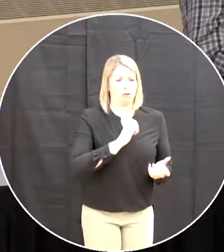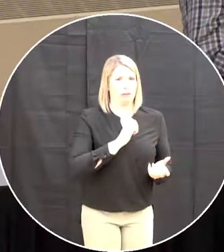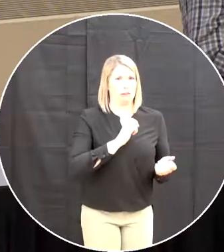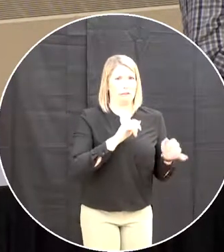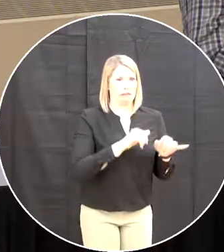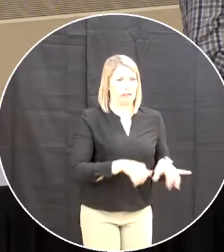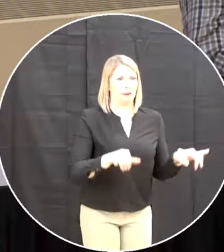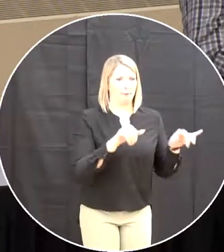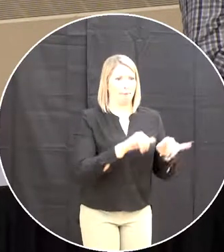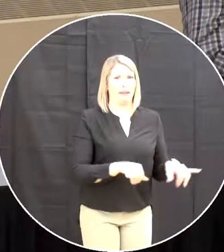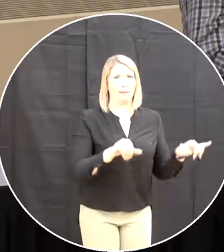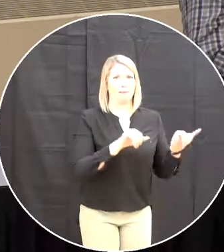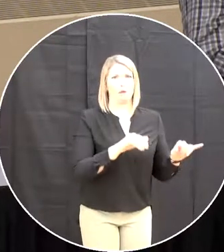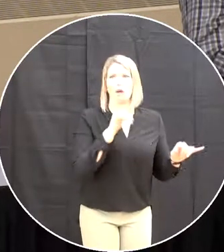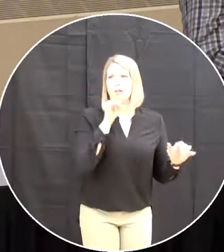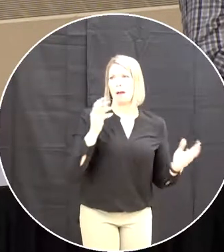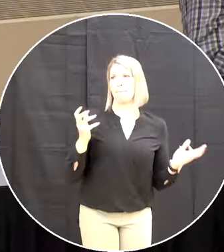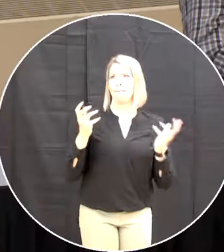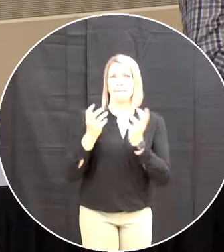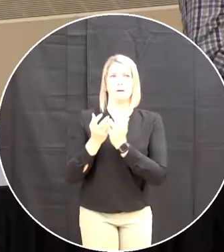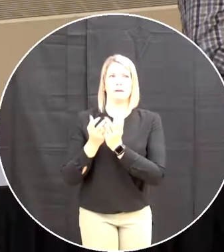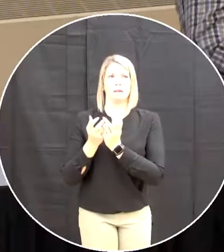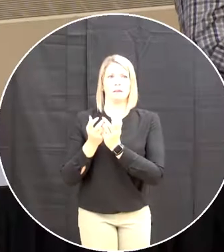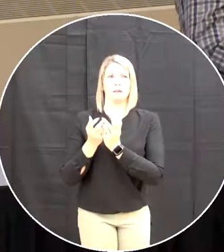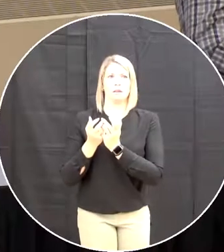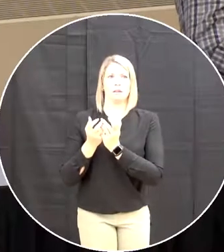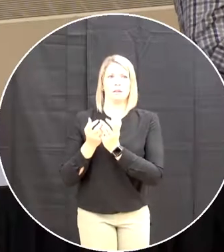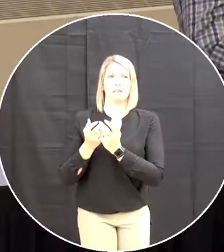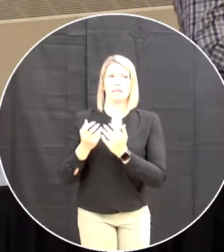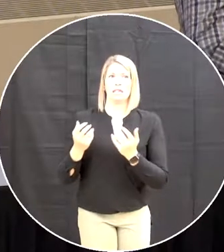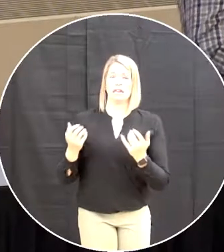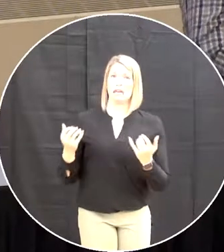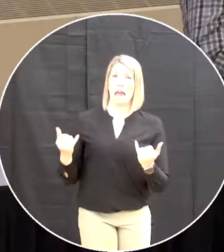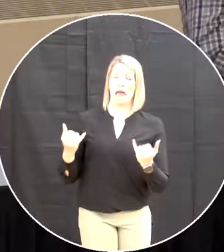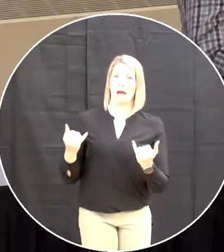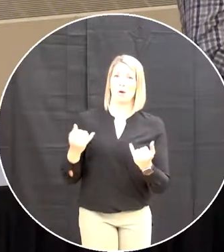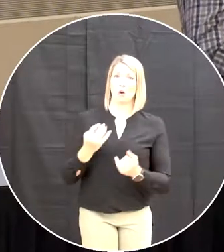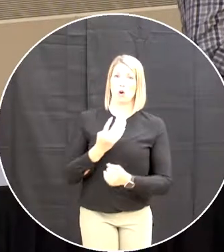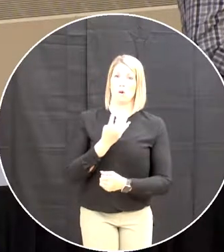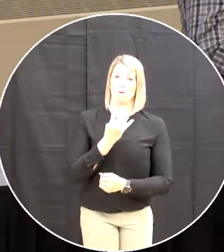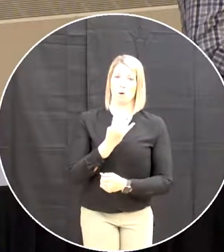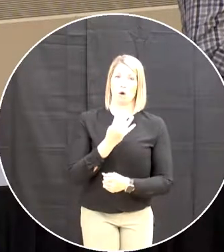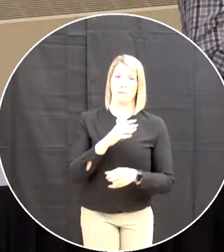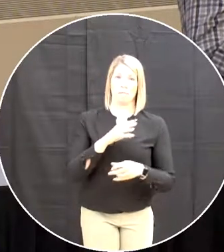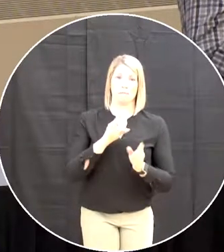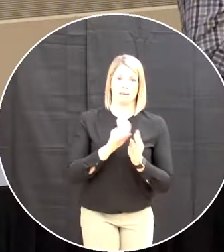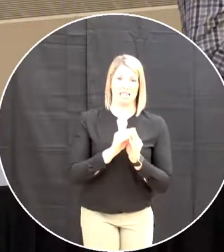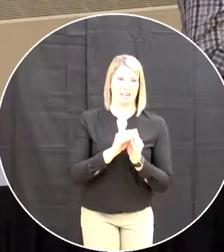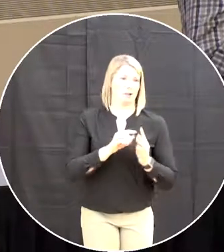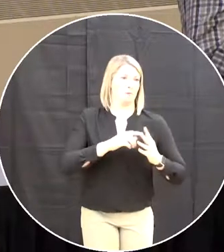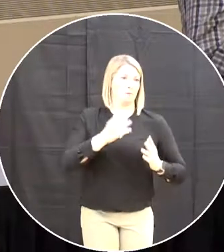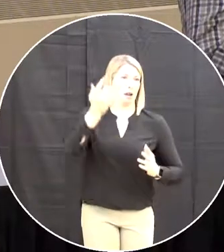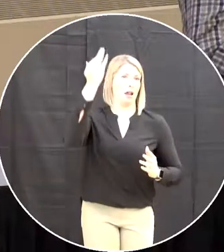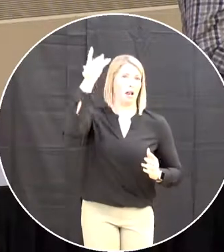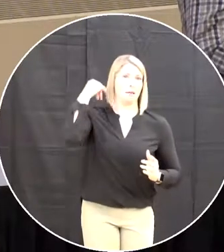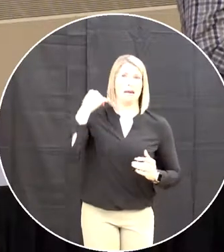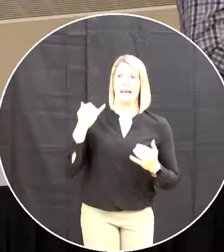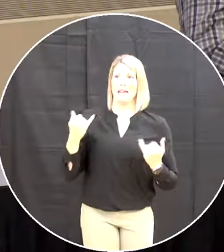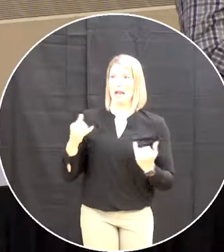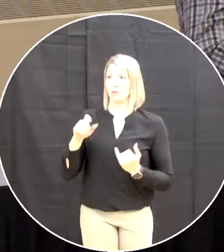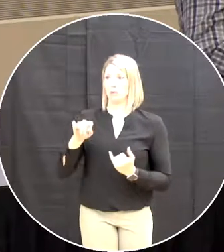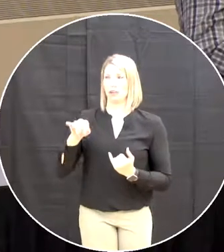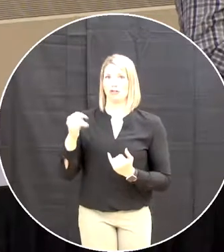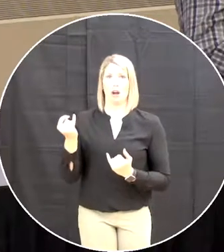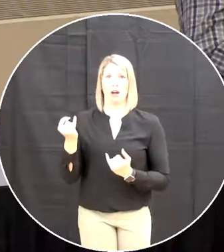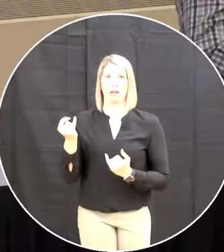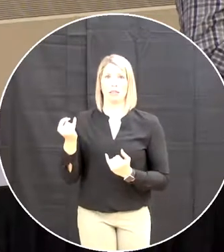when we started out we had four meetings we're up to six six meetings in st john's in-person meetings there's there's several reasons why we should